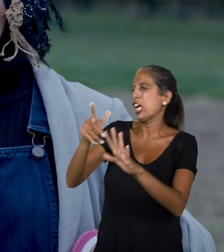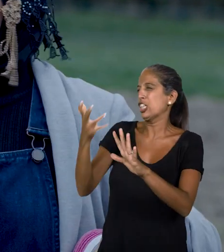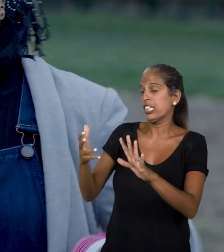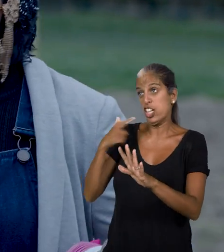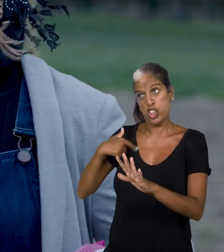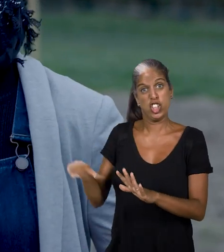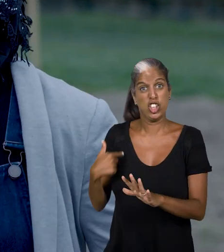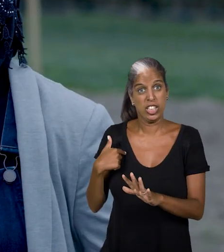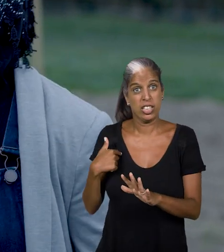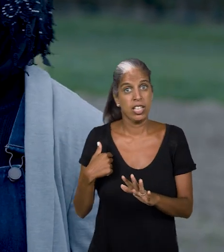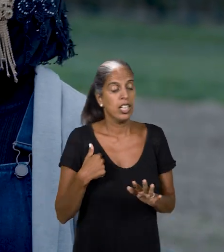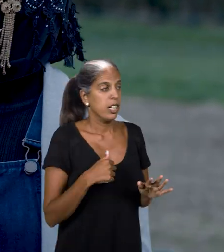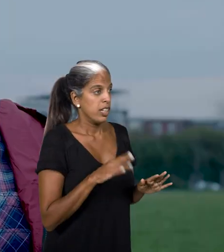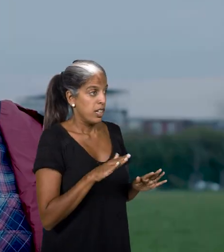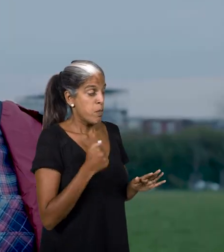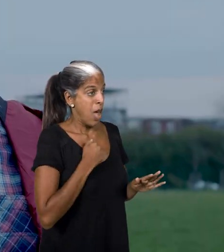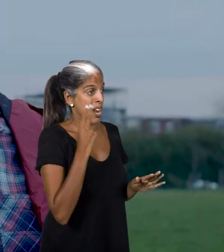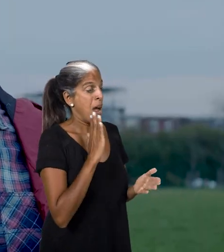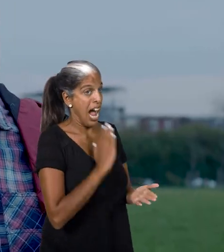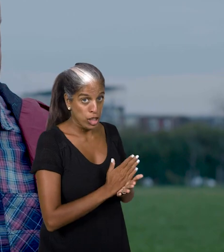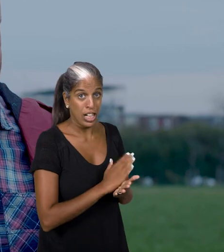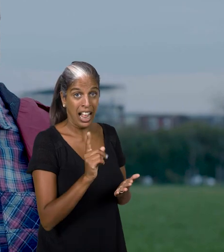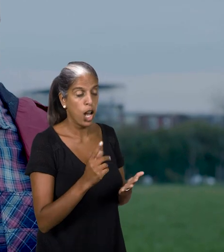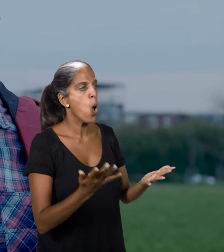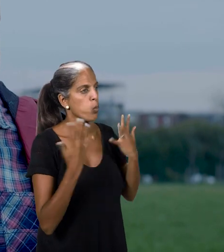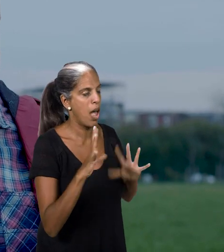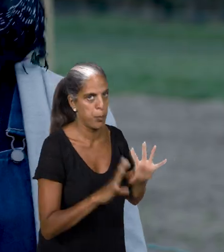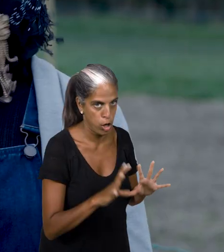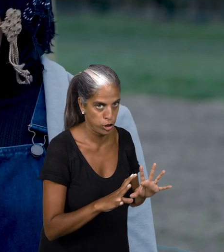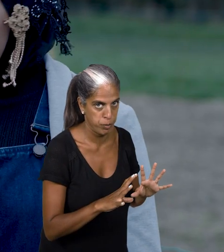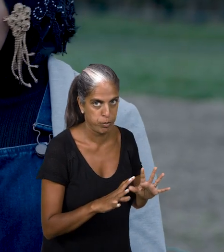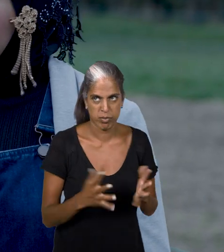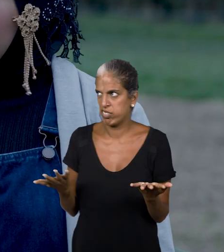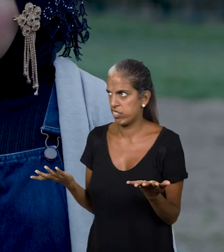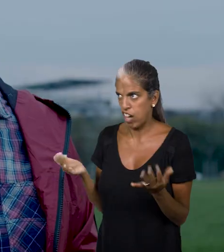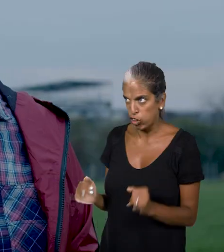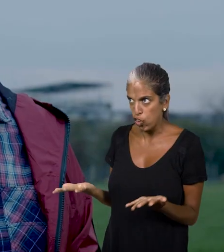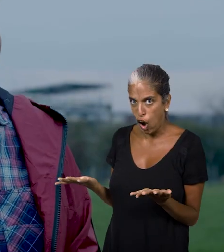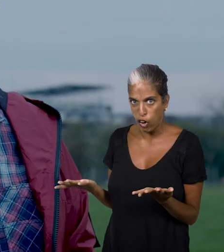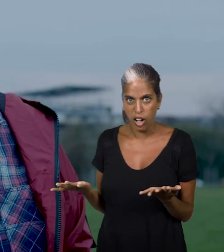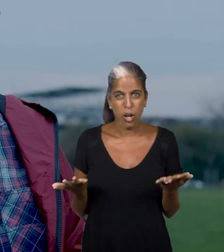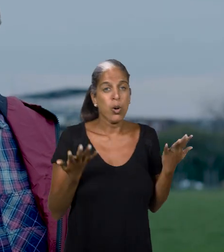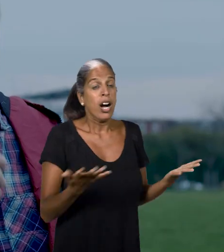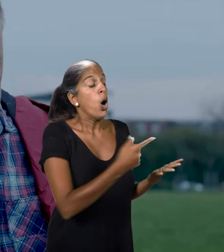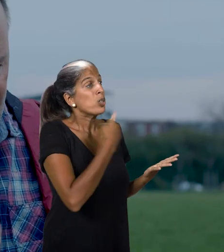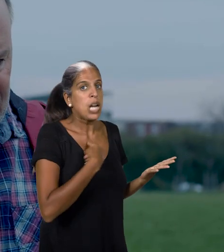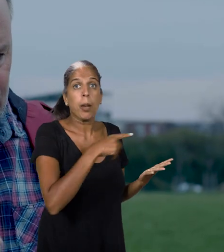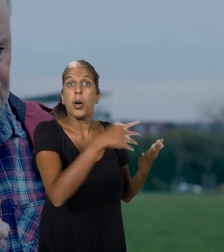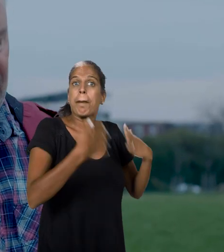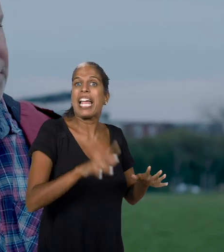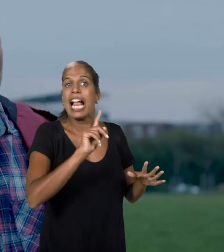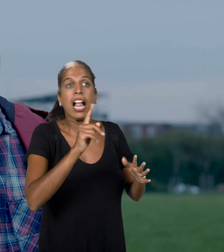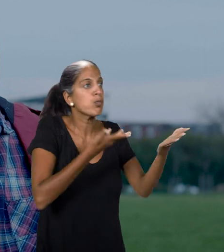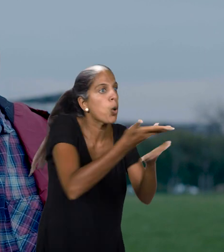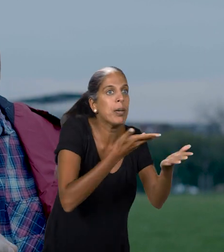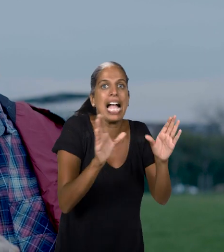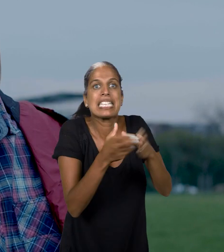a briefcase and paper and all that shit. My name is actually Wetherbottom. There's nothing wrong with it. Now, can you